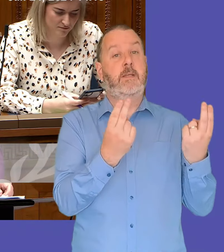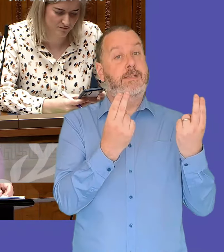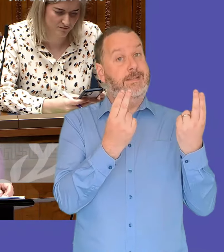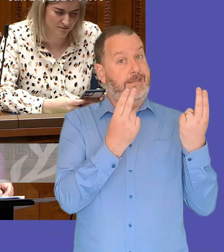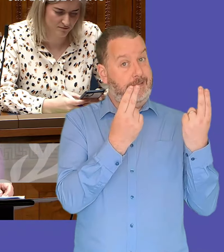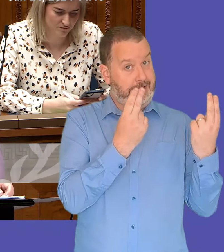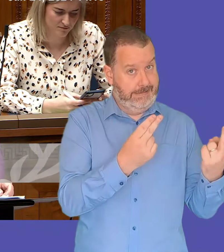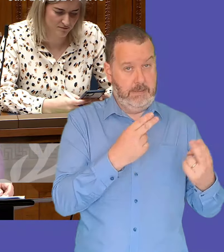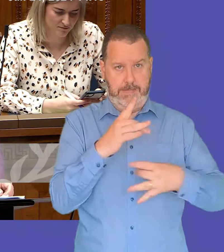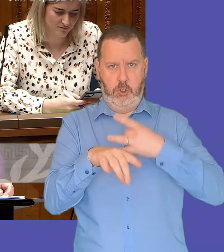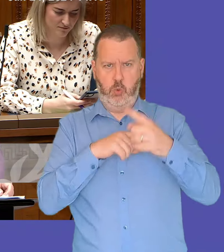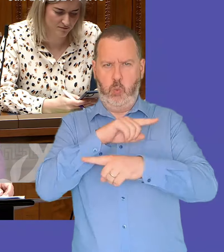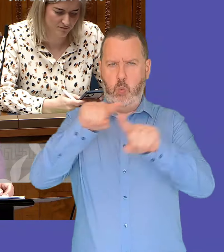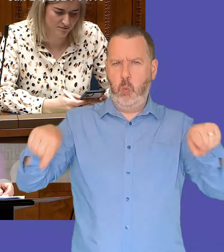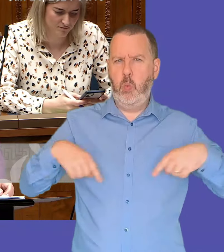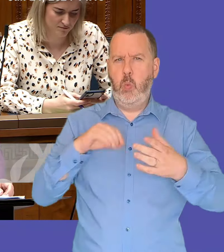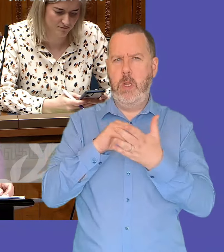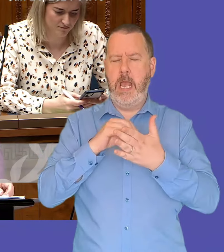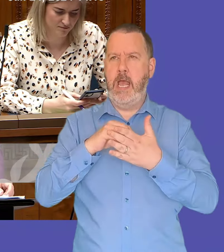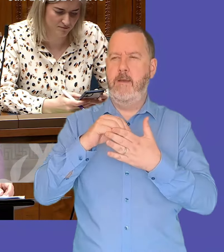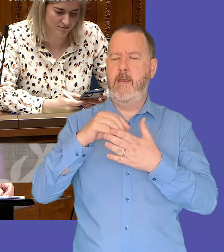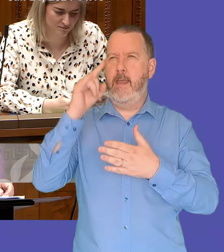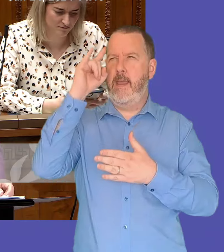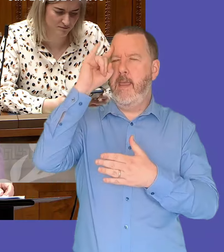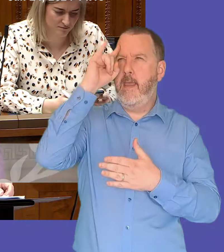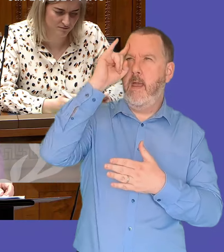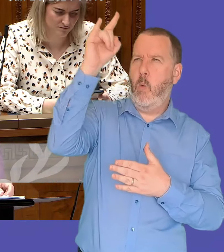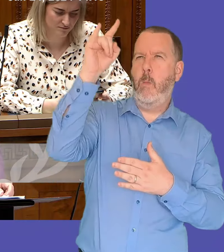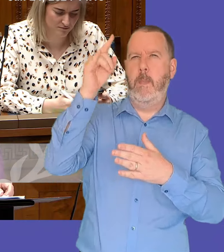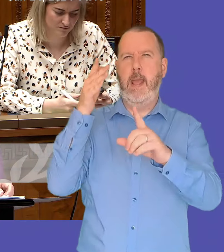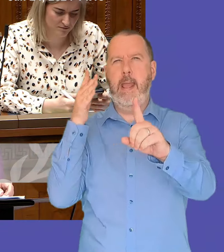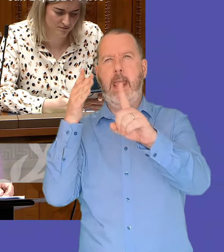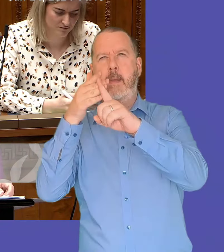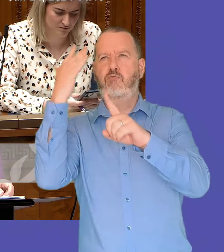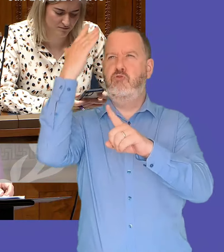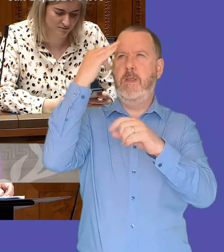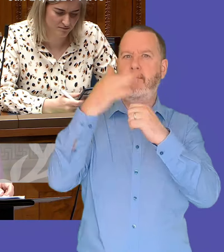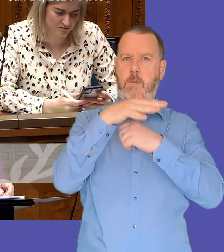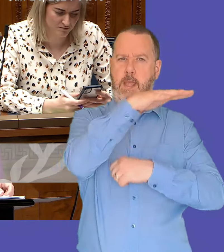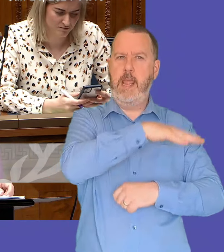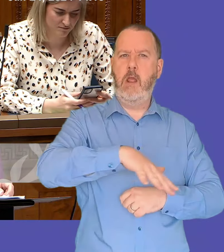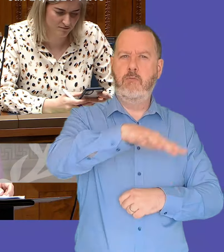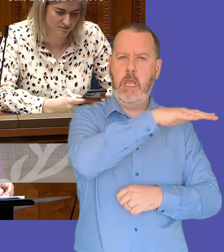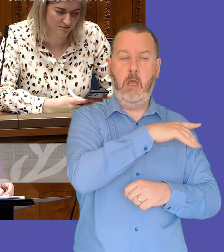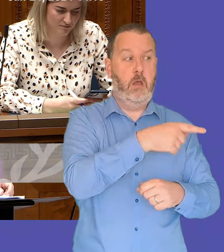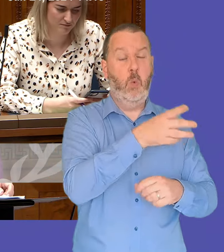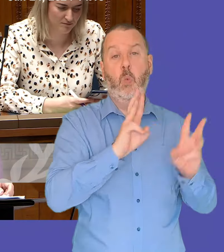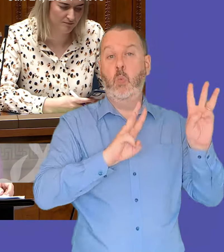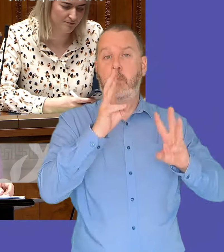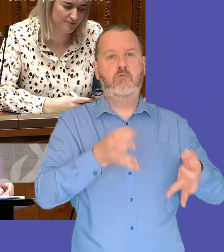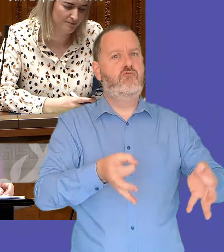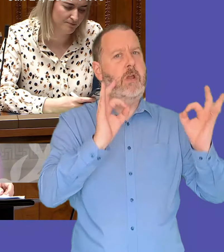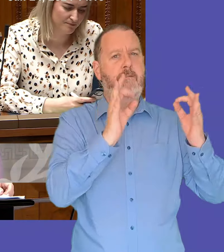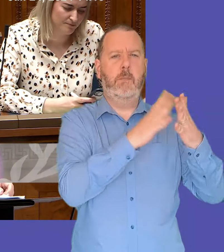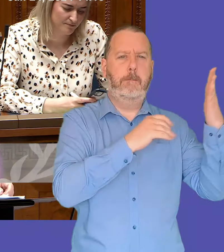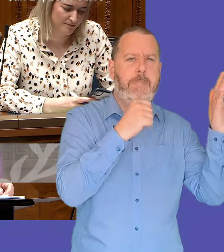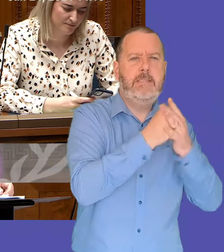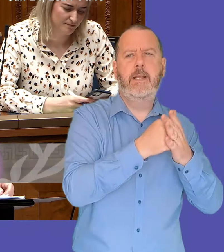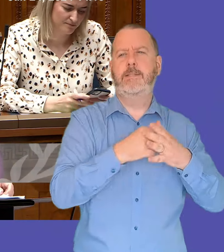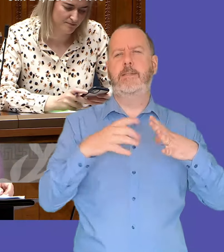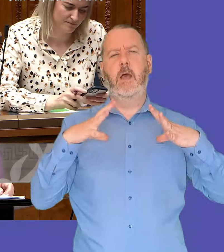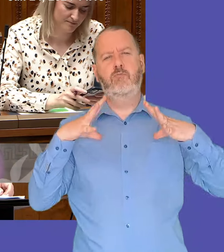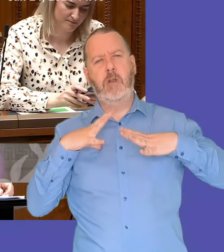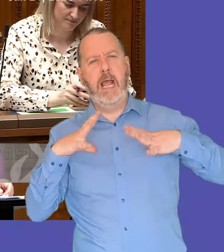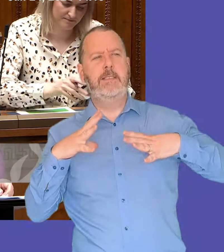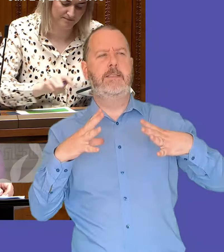similar level of ambition and there as i said the the site has such enormous potential for business for housing for recreation